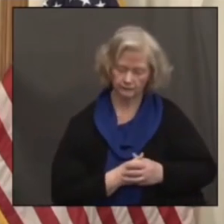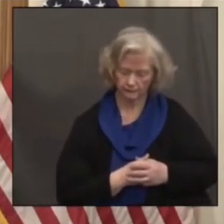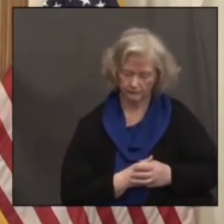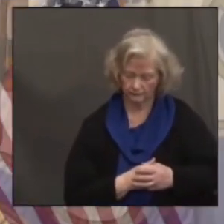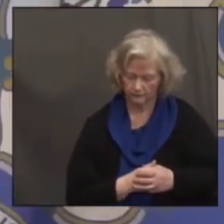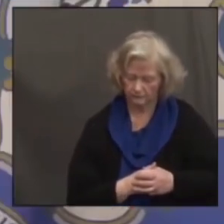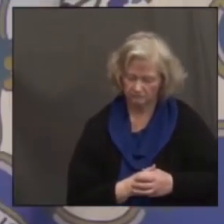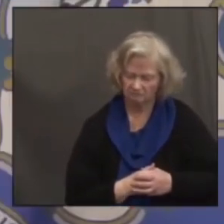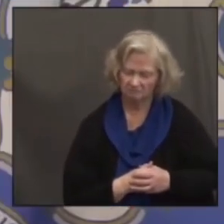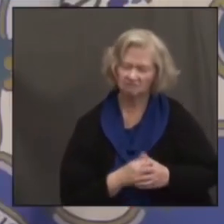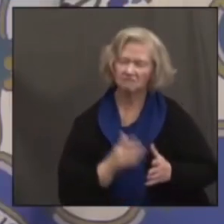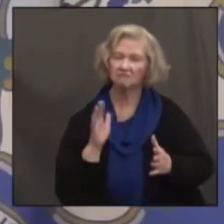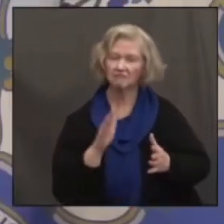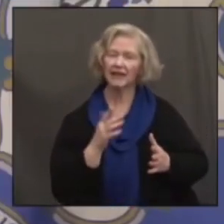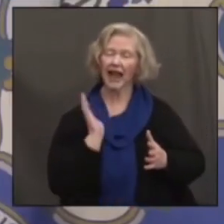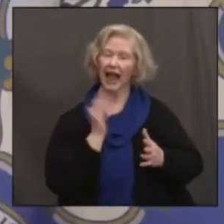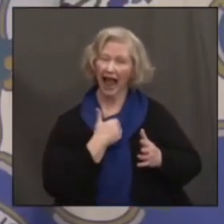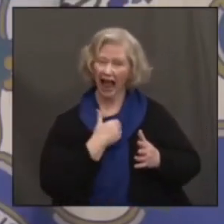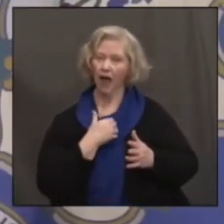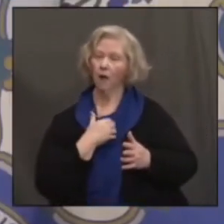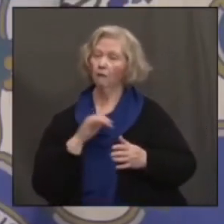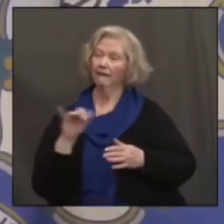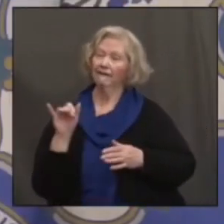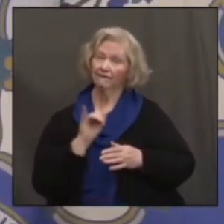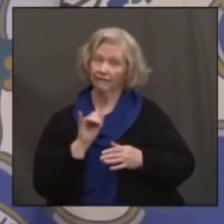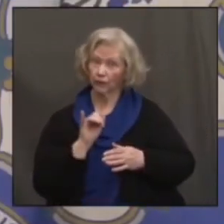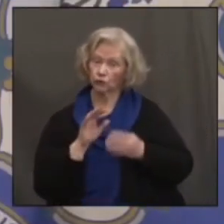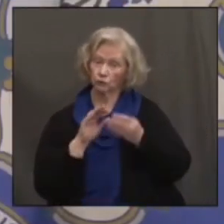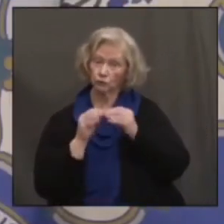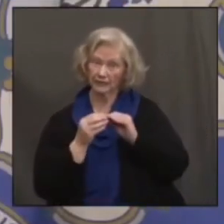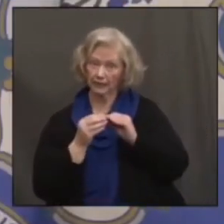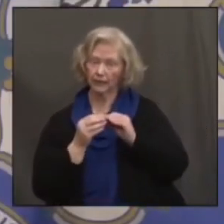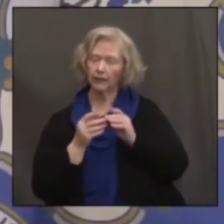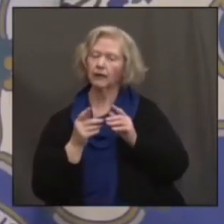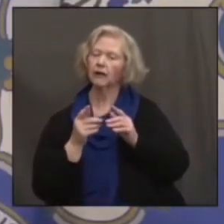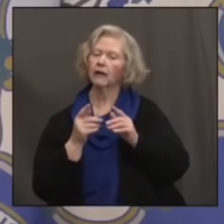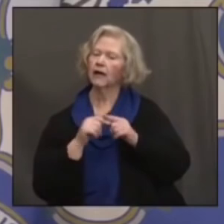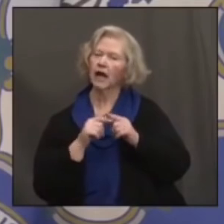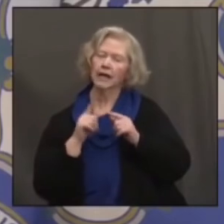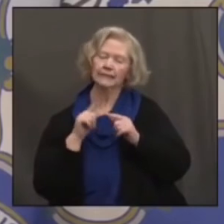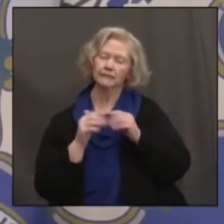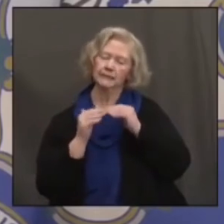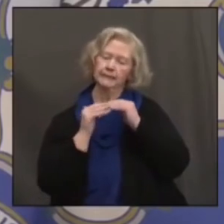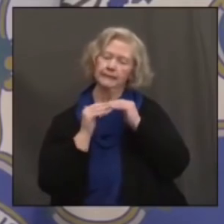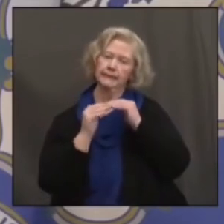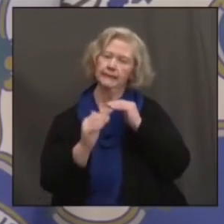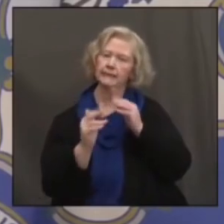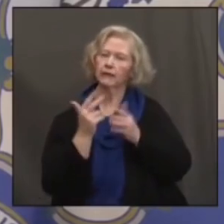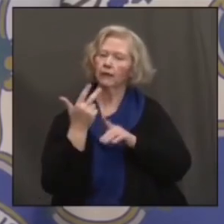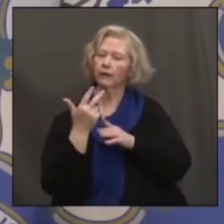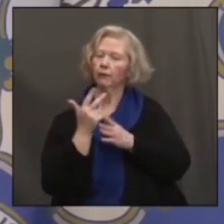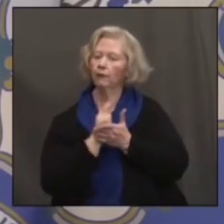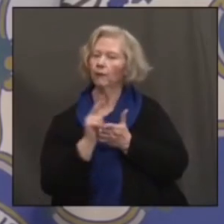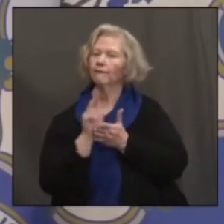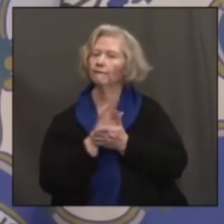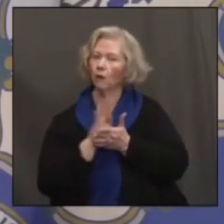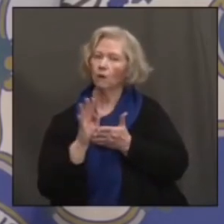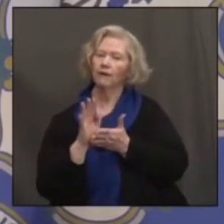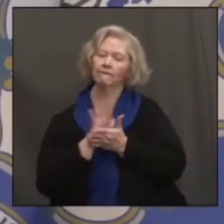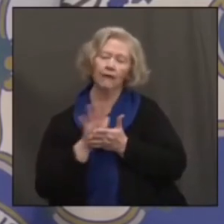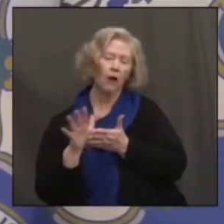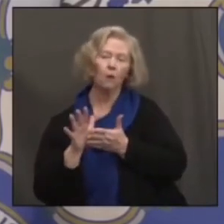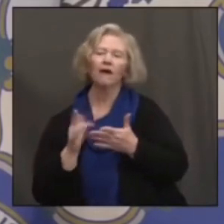I'll start our infection rates been very stable for the last three, four or five weeks. That gives us a great deal of confidence.